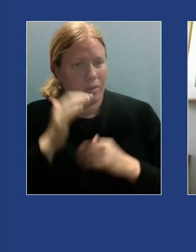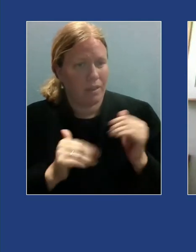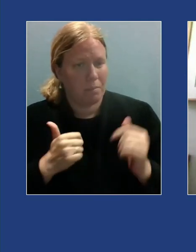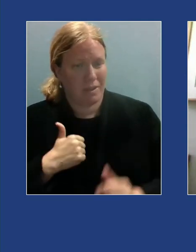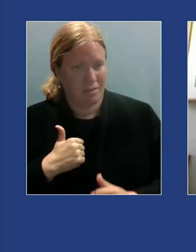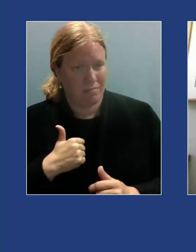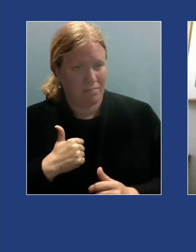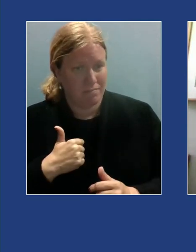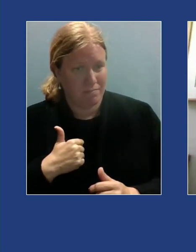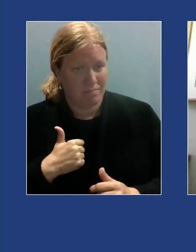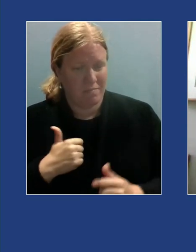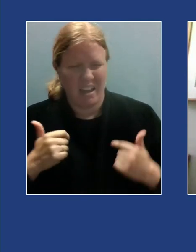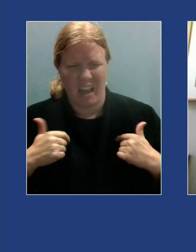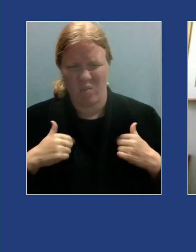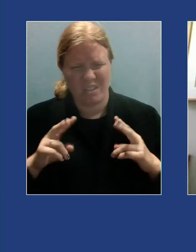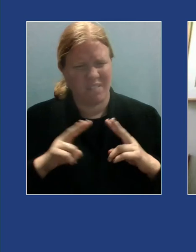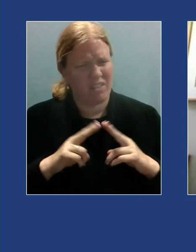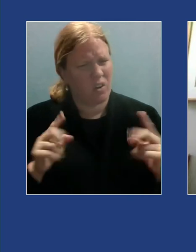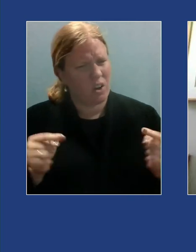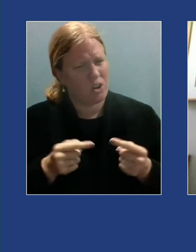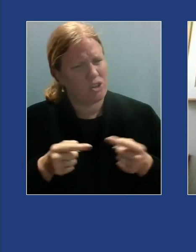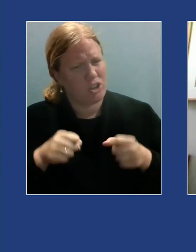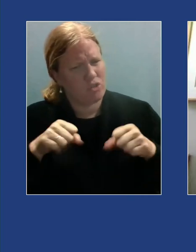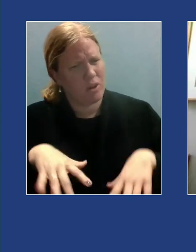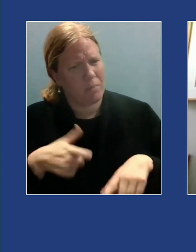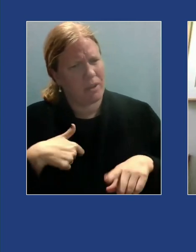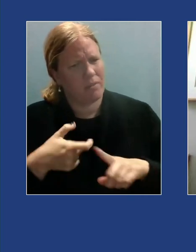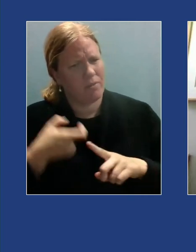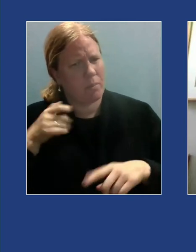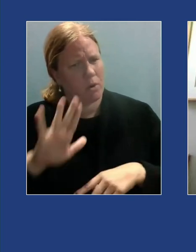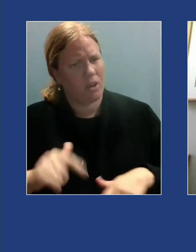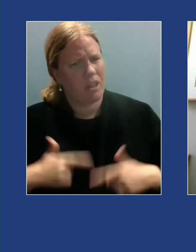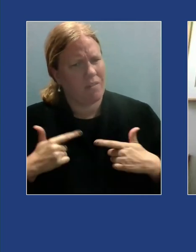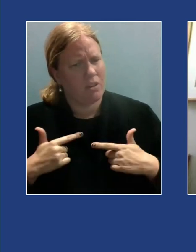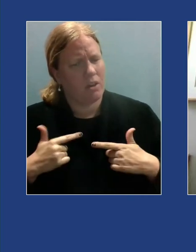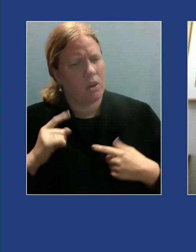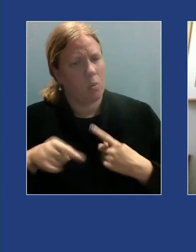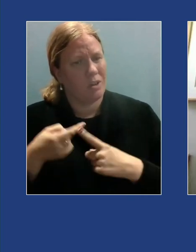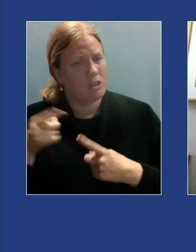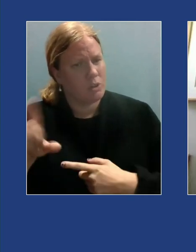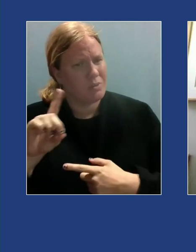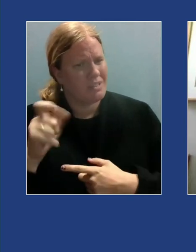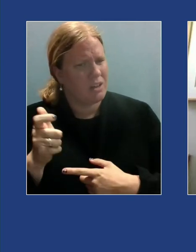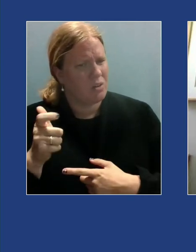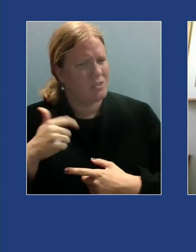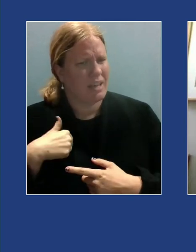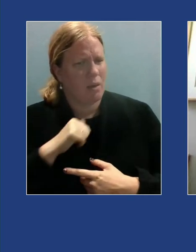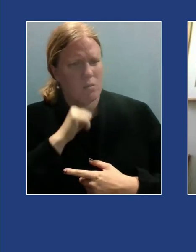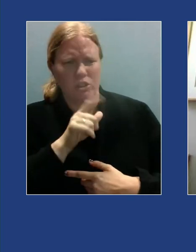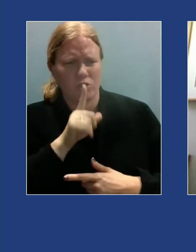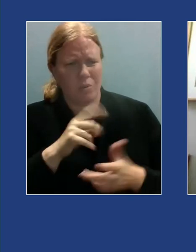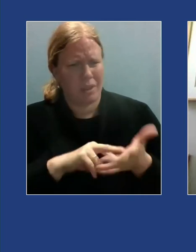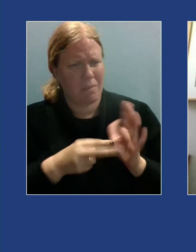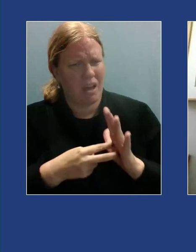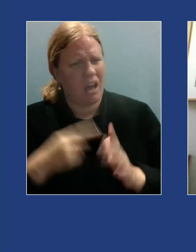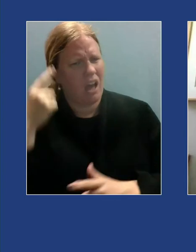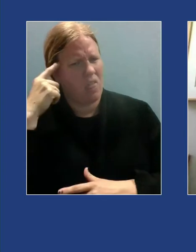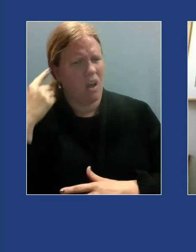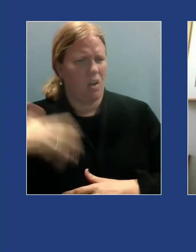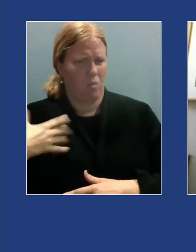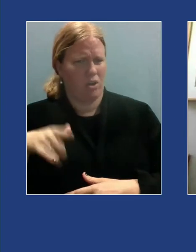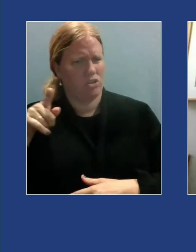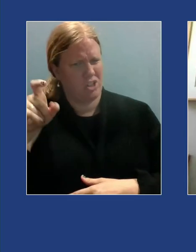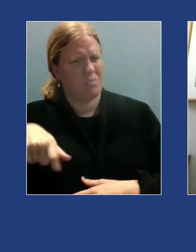I was very hurt when I heard she'd been diagnosed I had no idea what it meant but I thought wow she must be really messed up